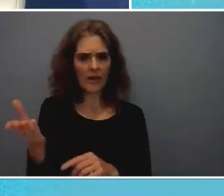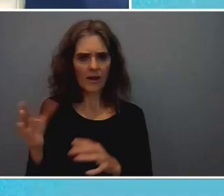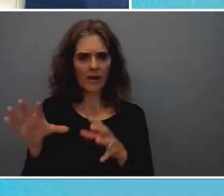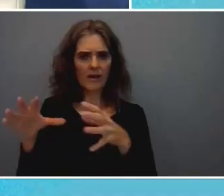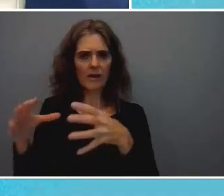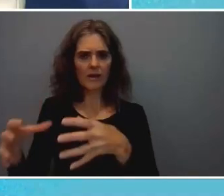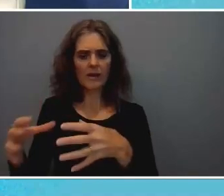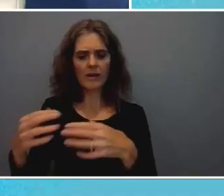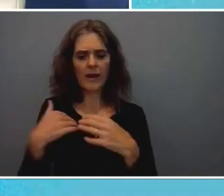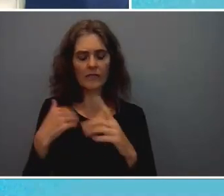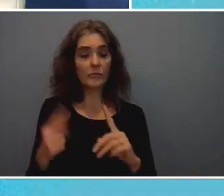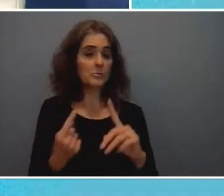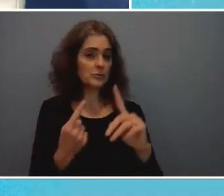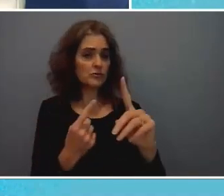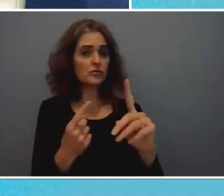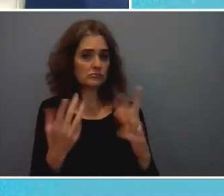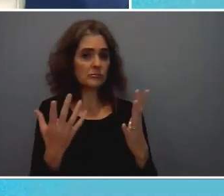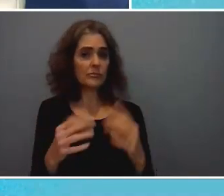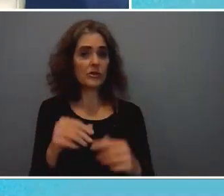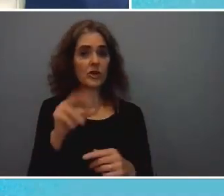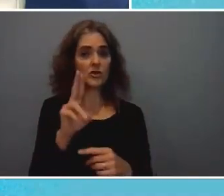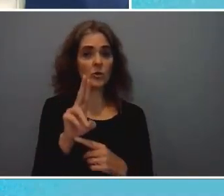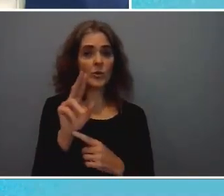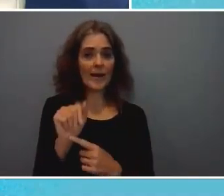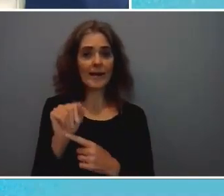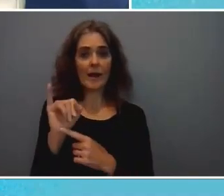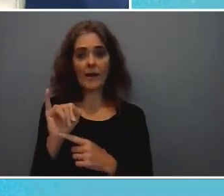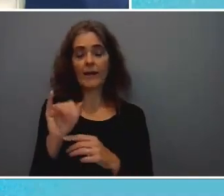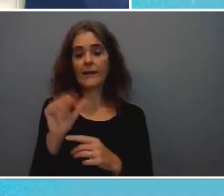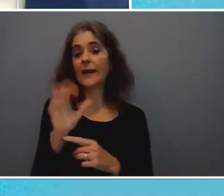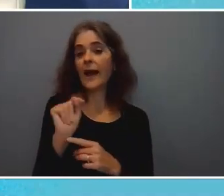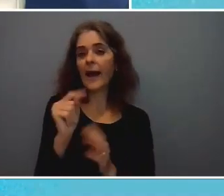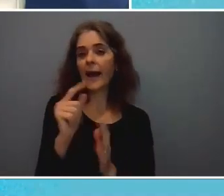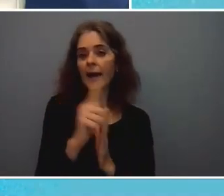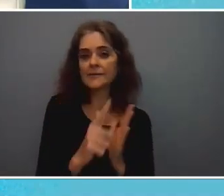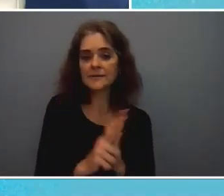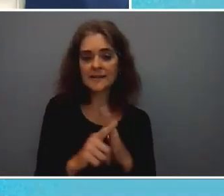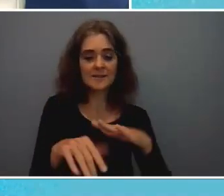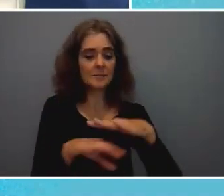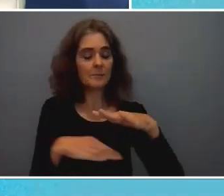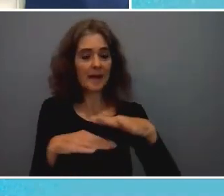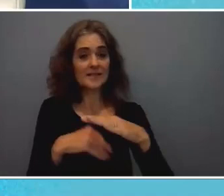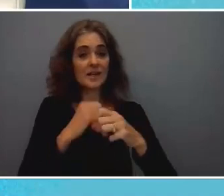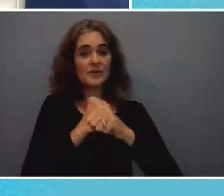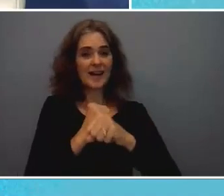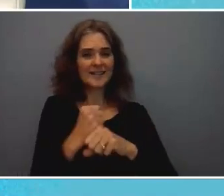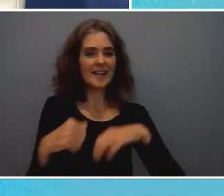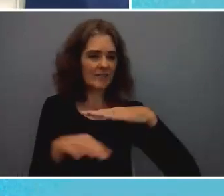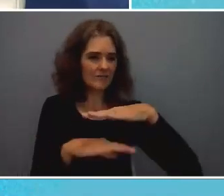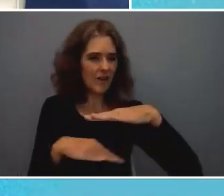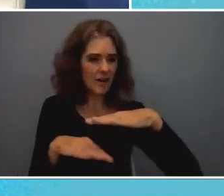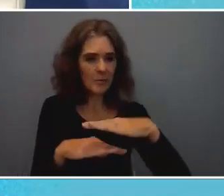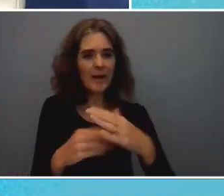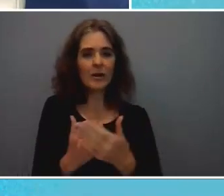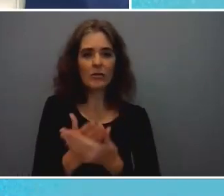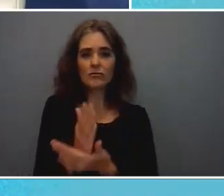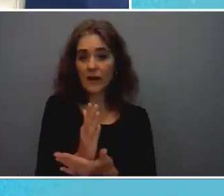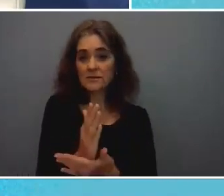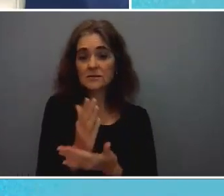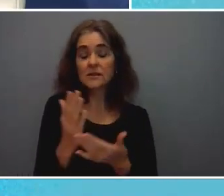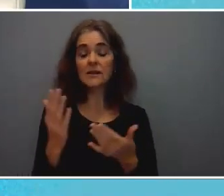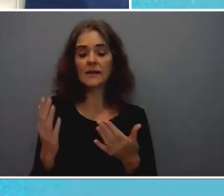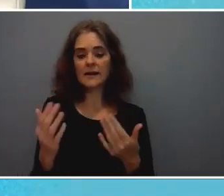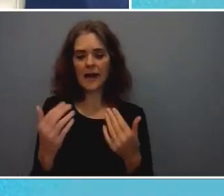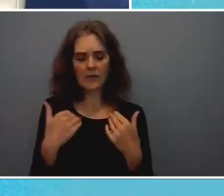a the euai act which is based on protecting fundamental rights it will specifically have a fundamental